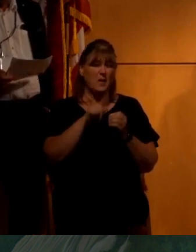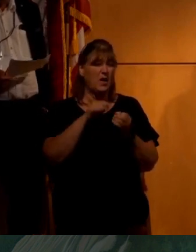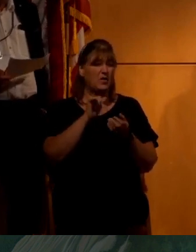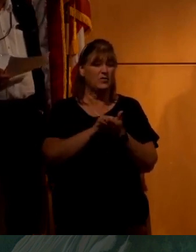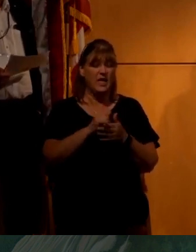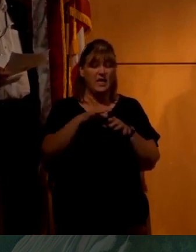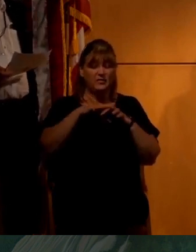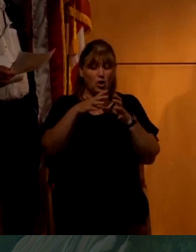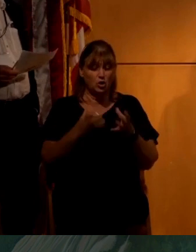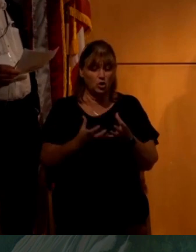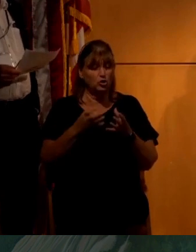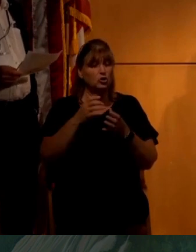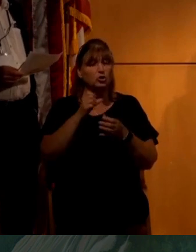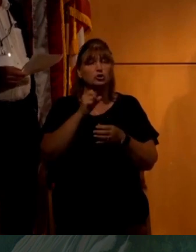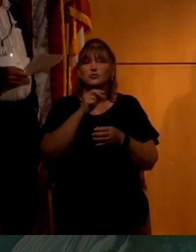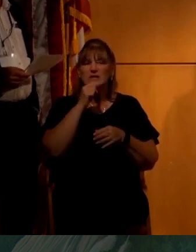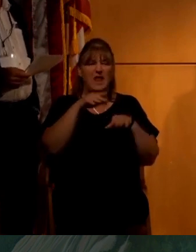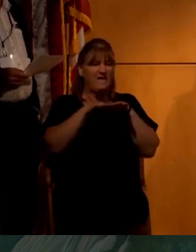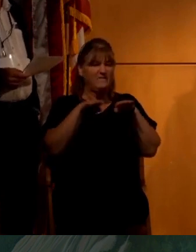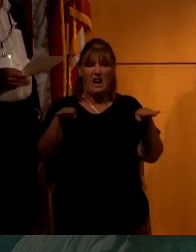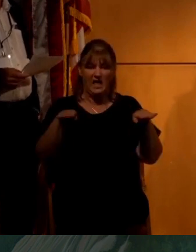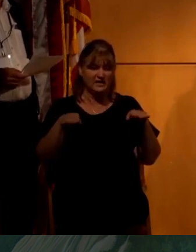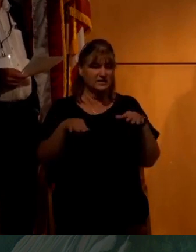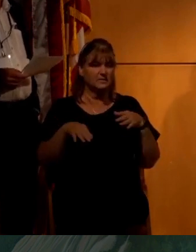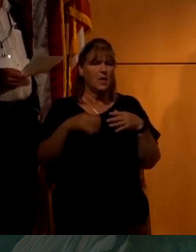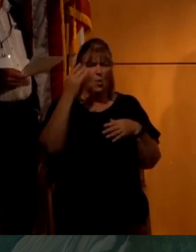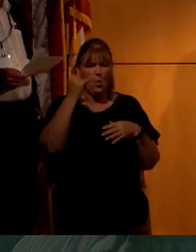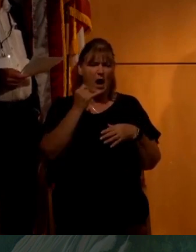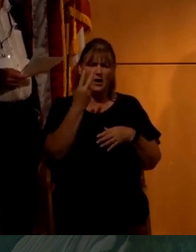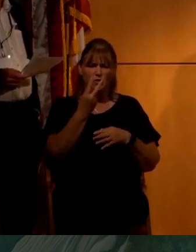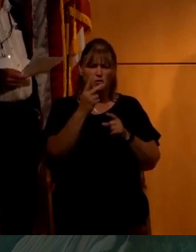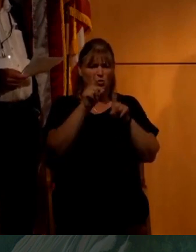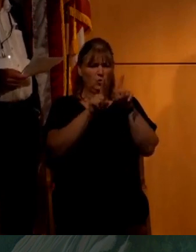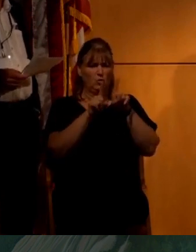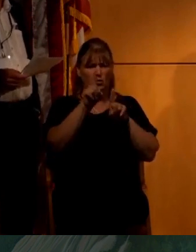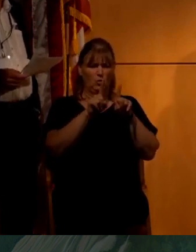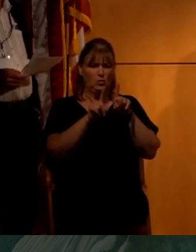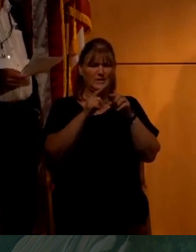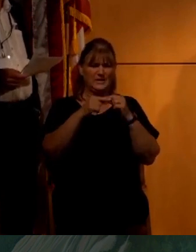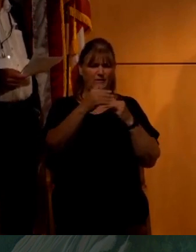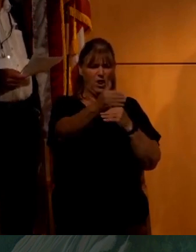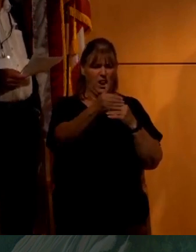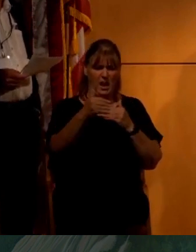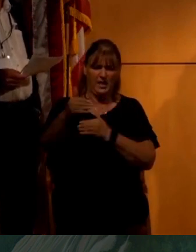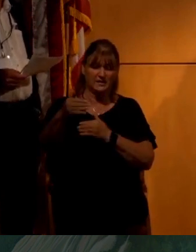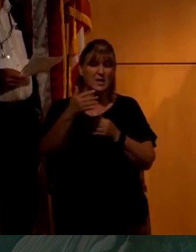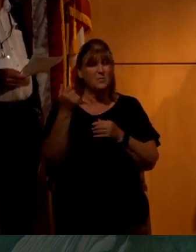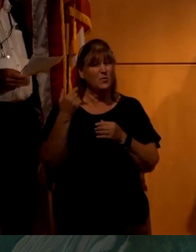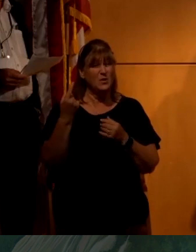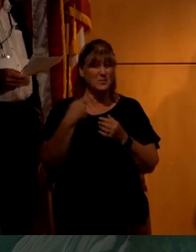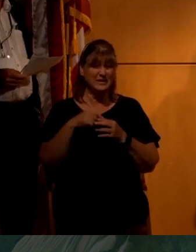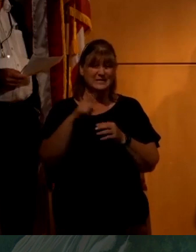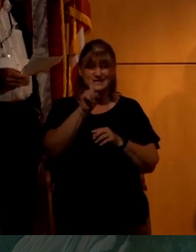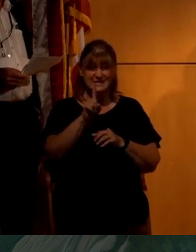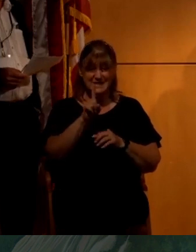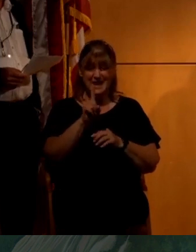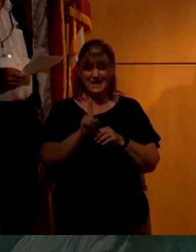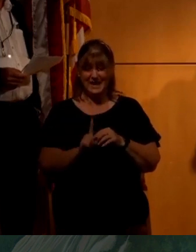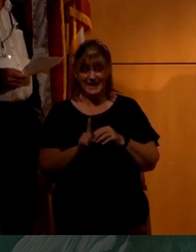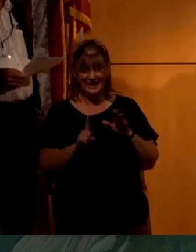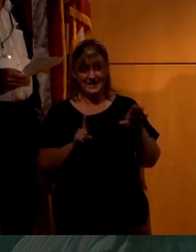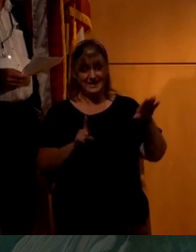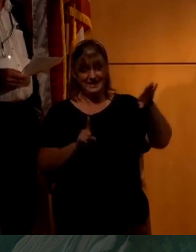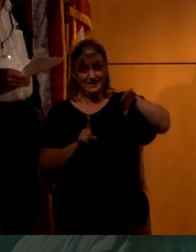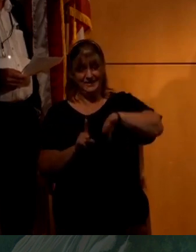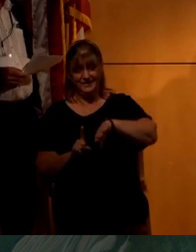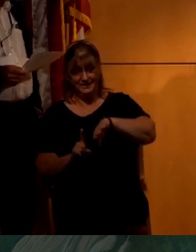that the lunar surface isn't flat. Uh, and they show, it's like, why are these two astronauts shadows different lengths? And it's like, because one of them is standing at the bottom of a,